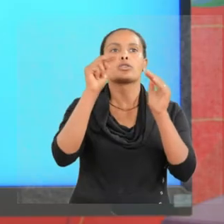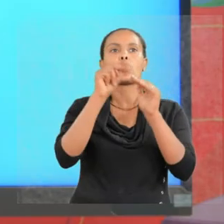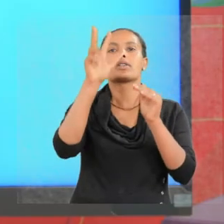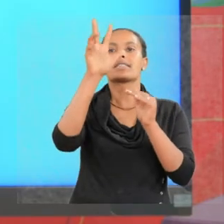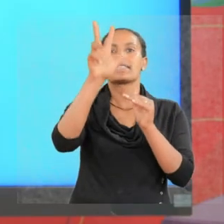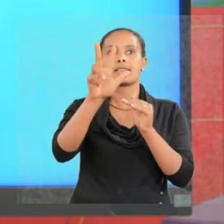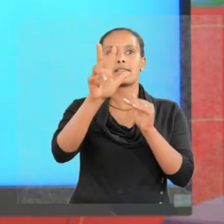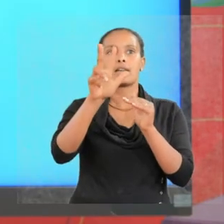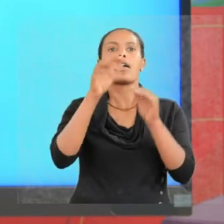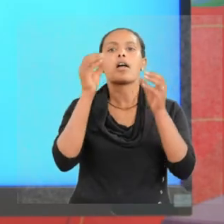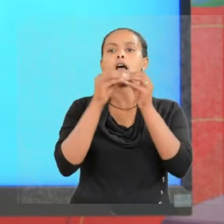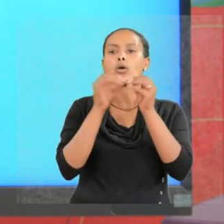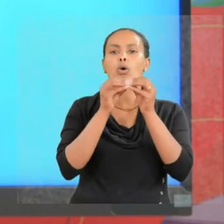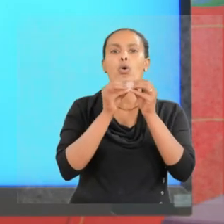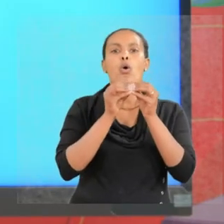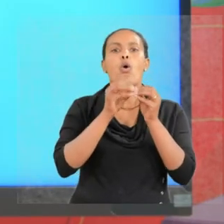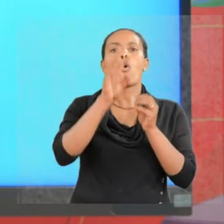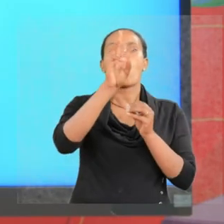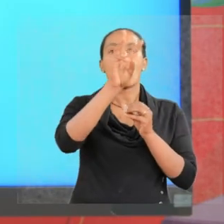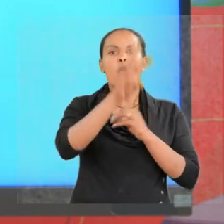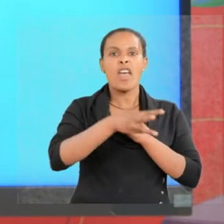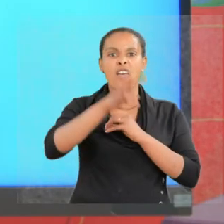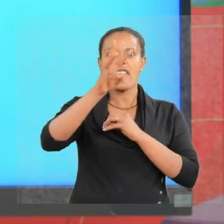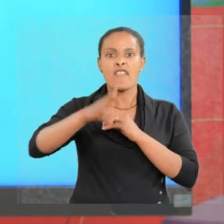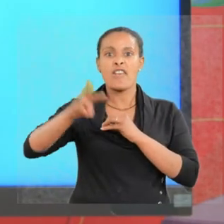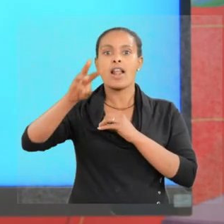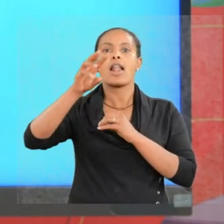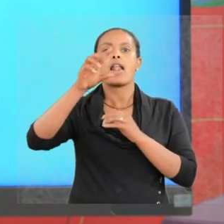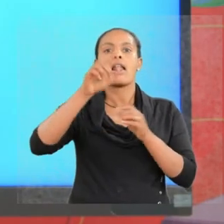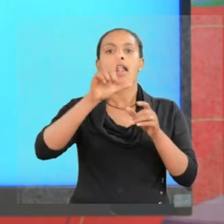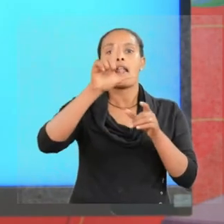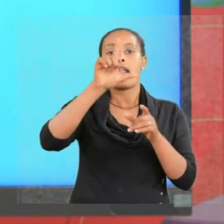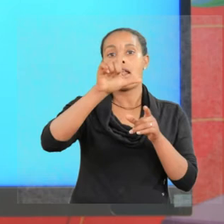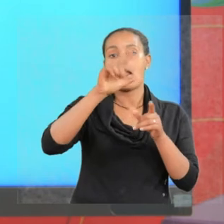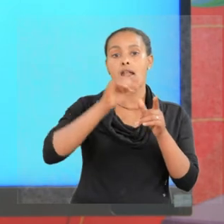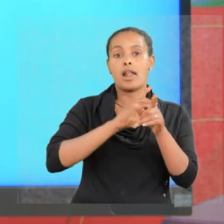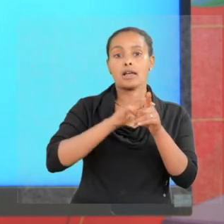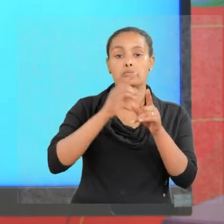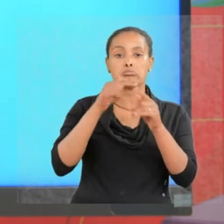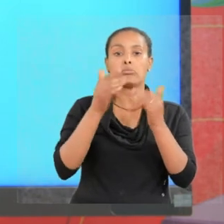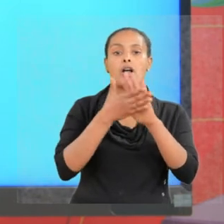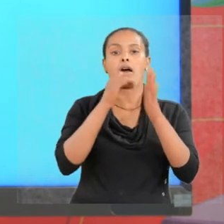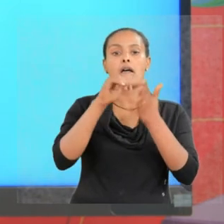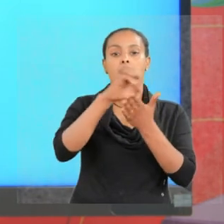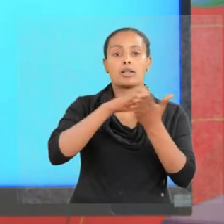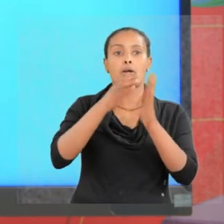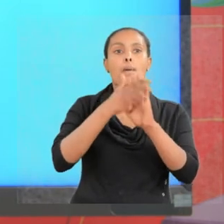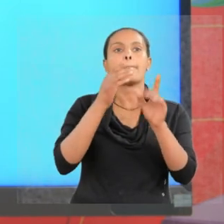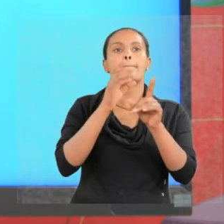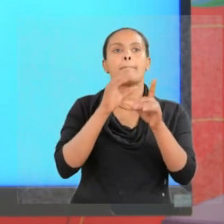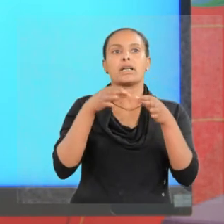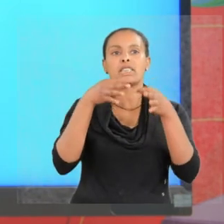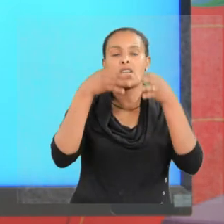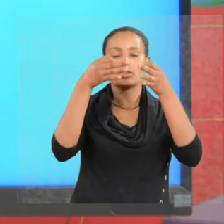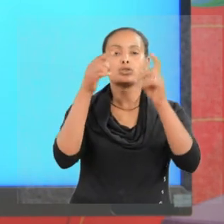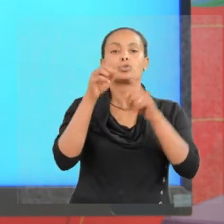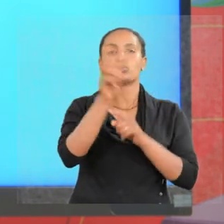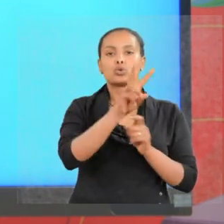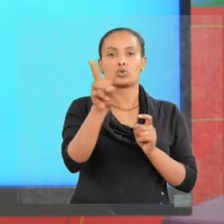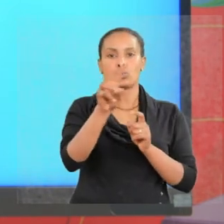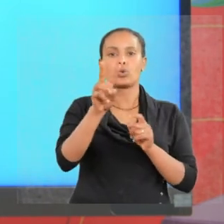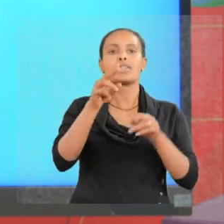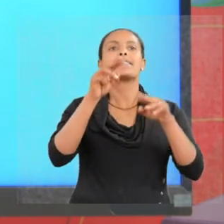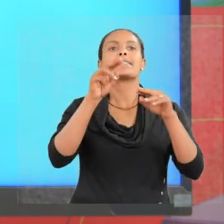three, and calculate the wavelengths of a photon emitted by the atom when an electron makes a transition between these two